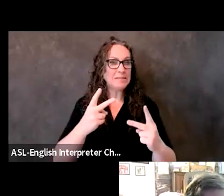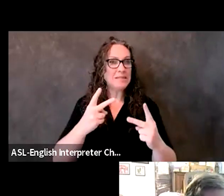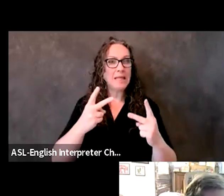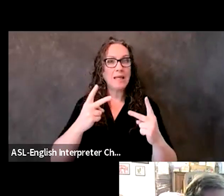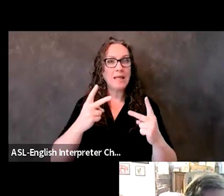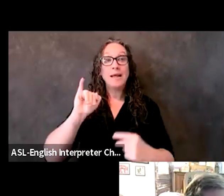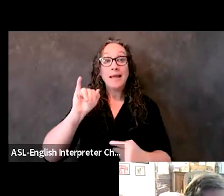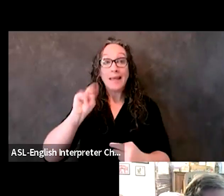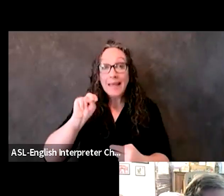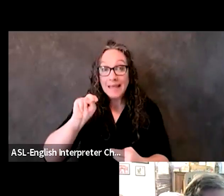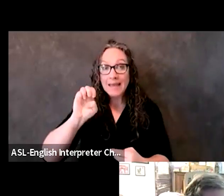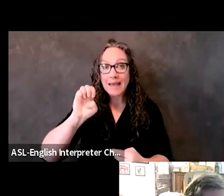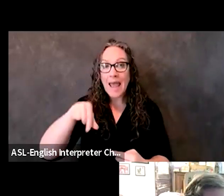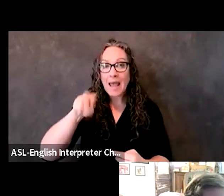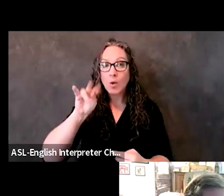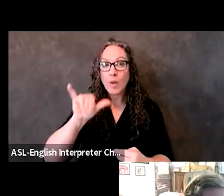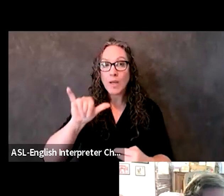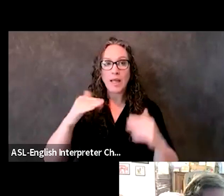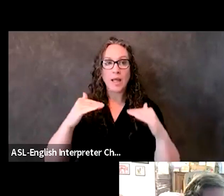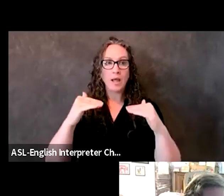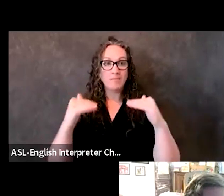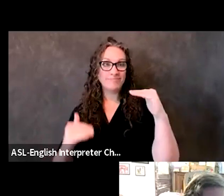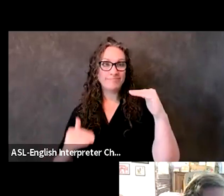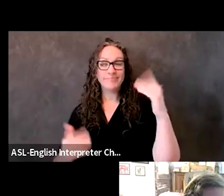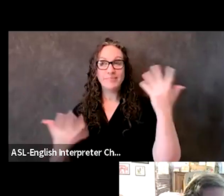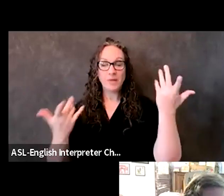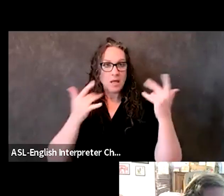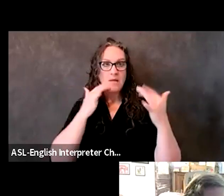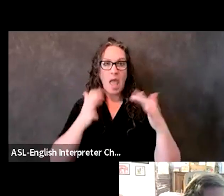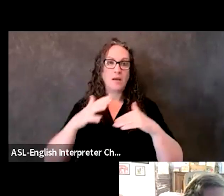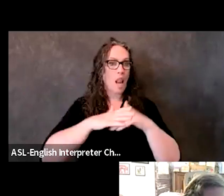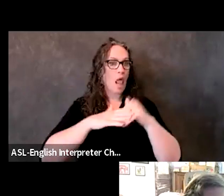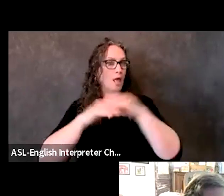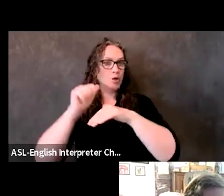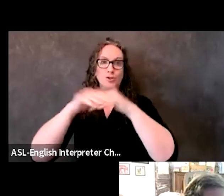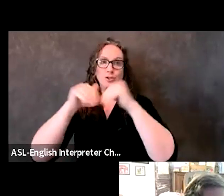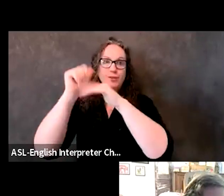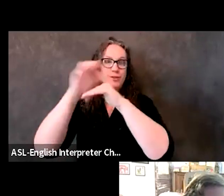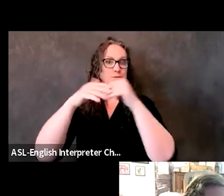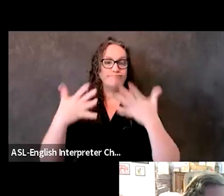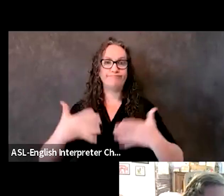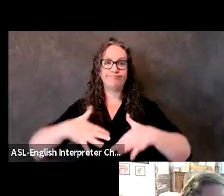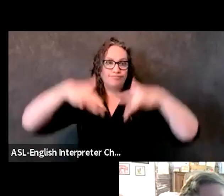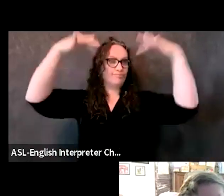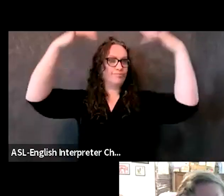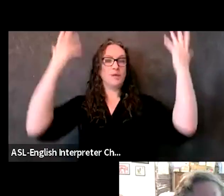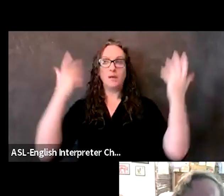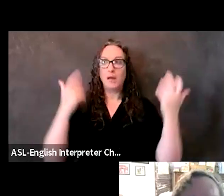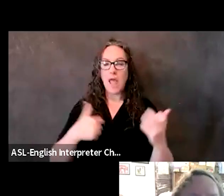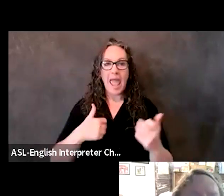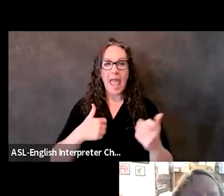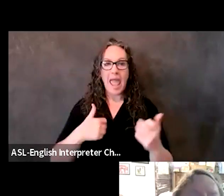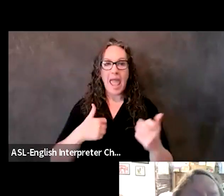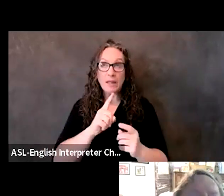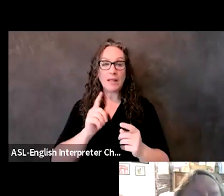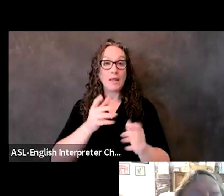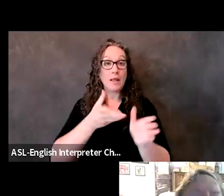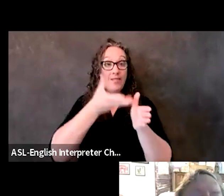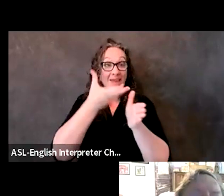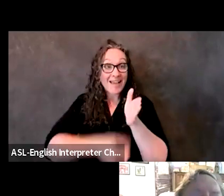which really shines a spotlight on some of those gaps that we're still seeing even today.